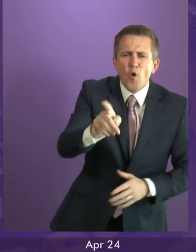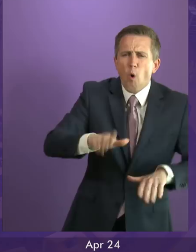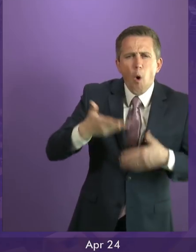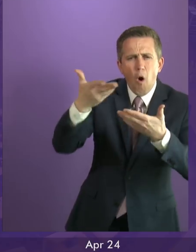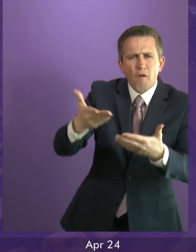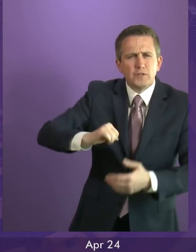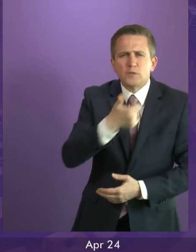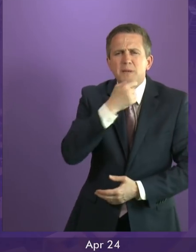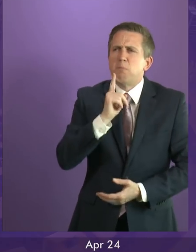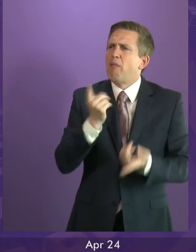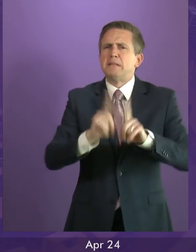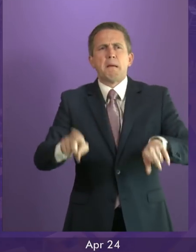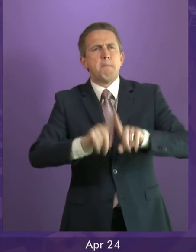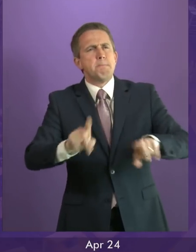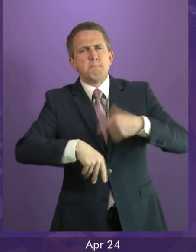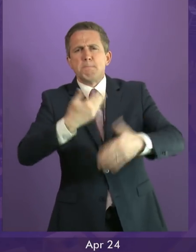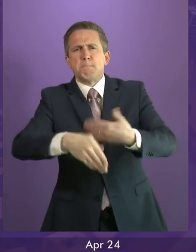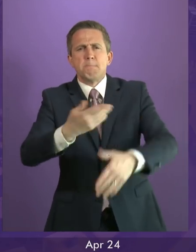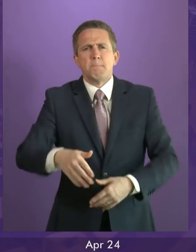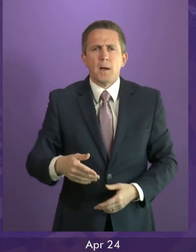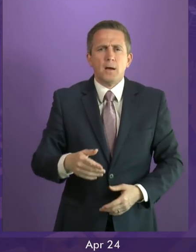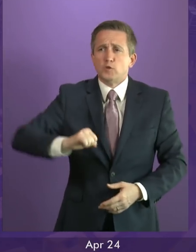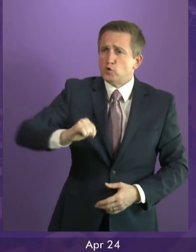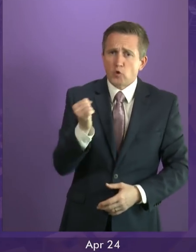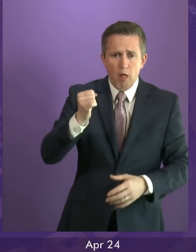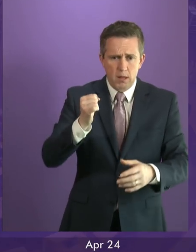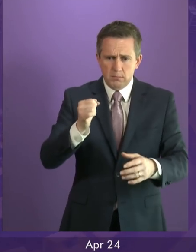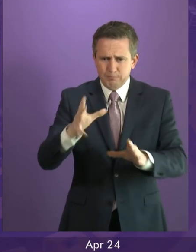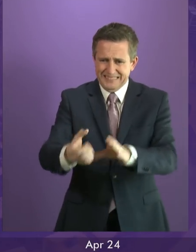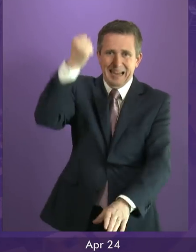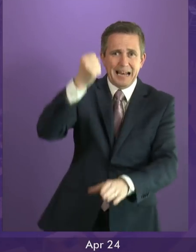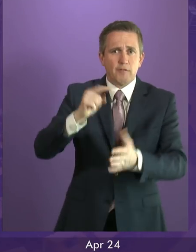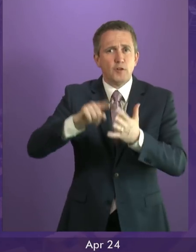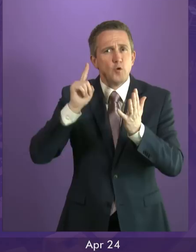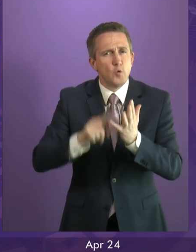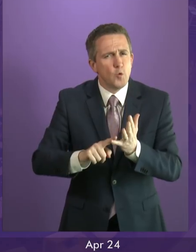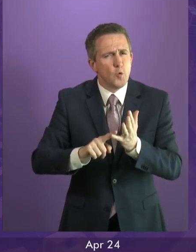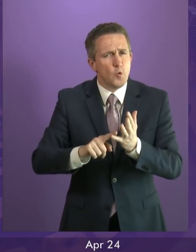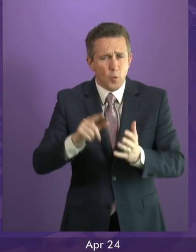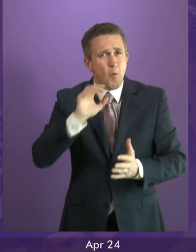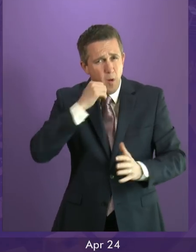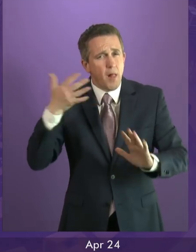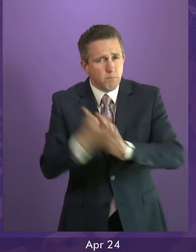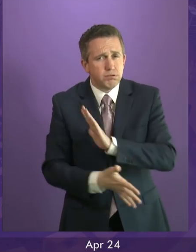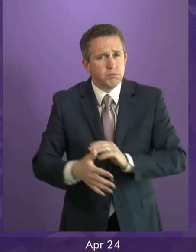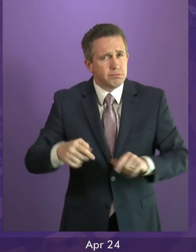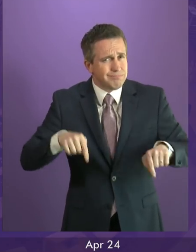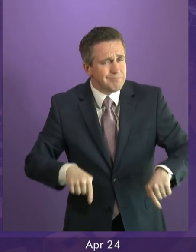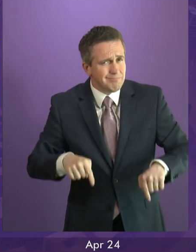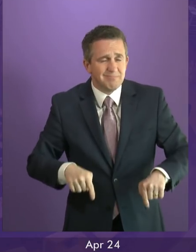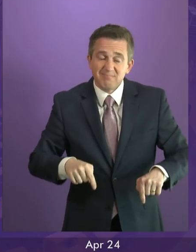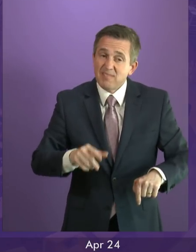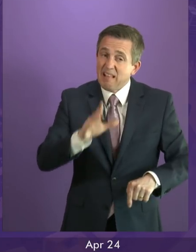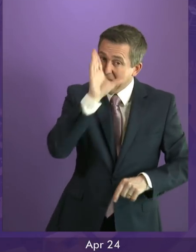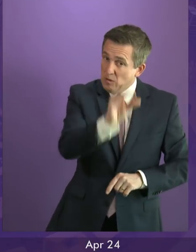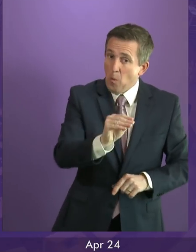status quo, where Scotland can be ripped out of the EU against our will, with all the damage that does, then really, you should expect